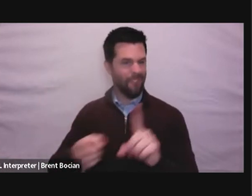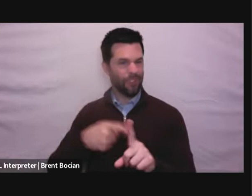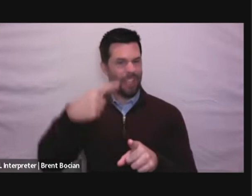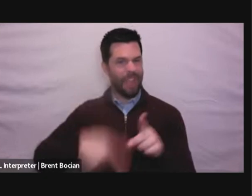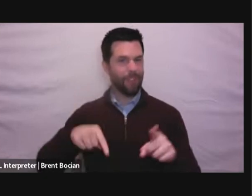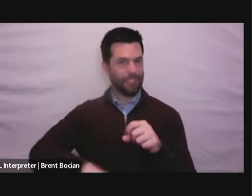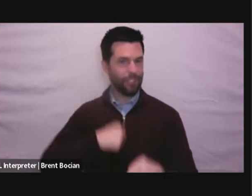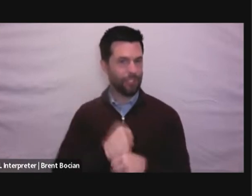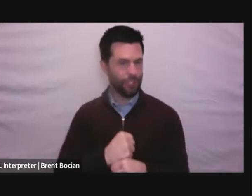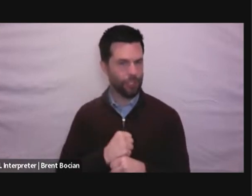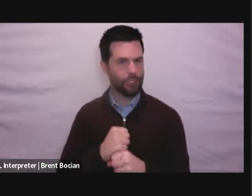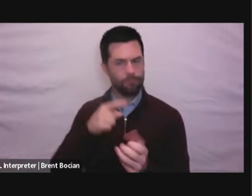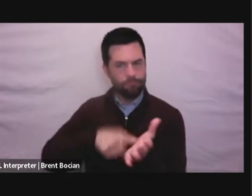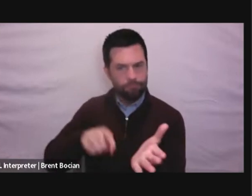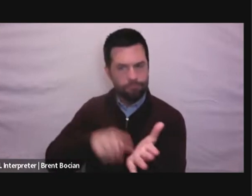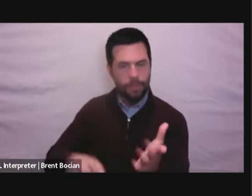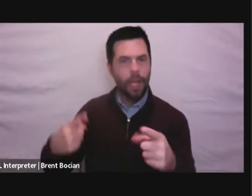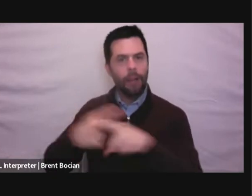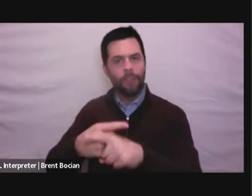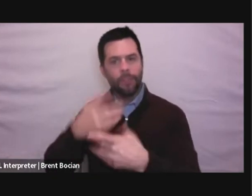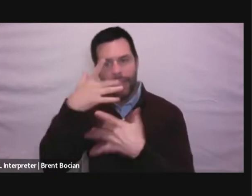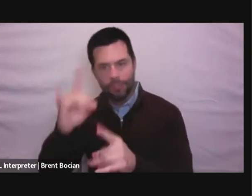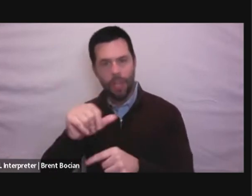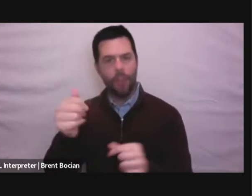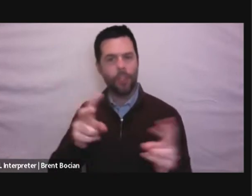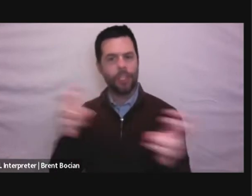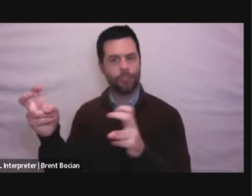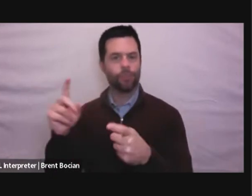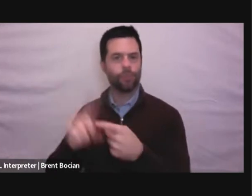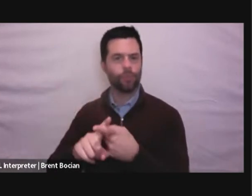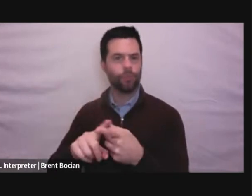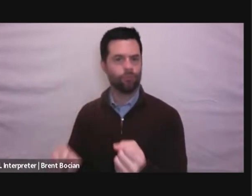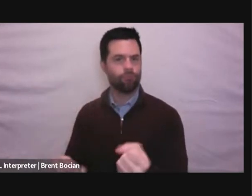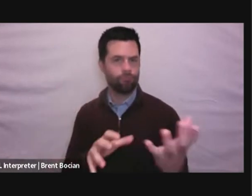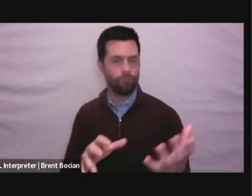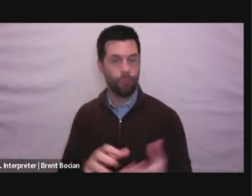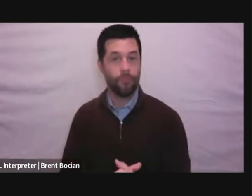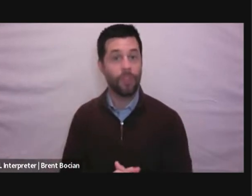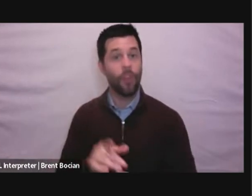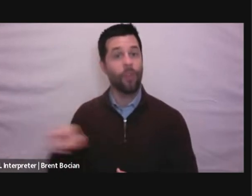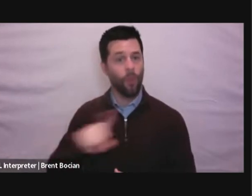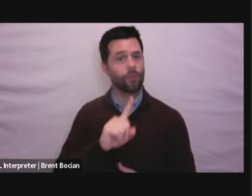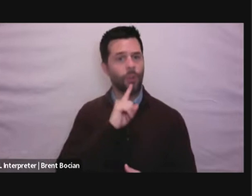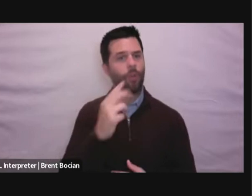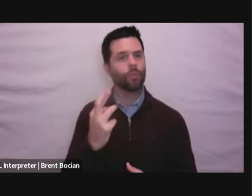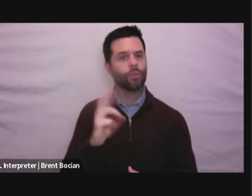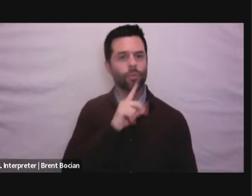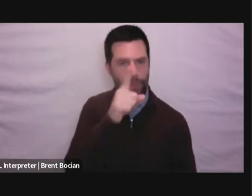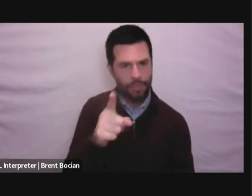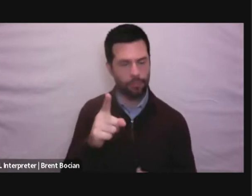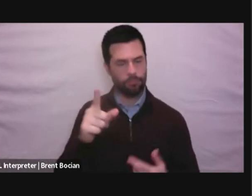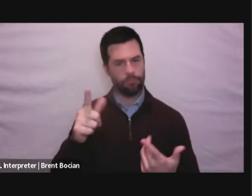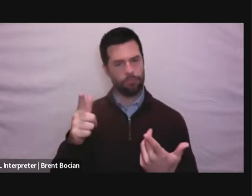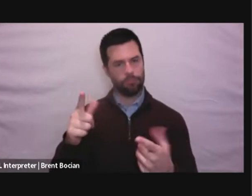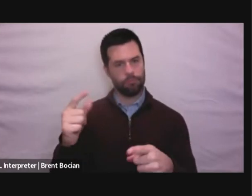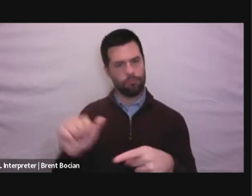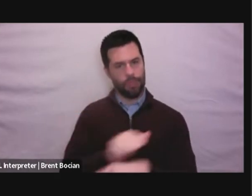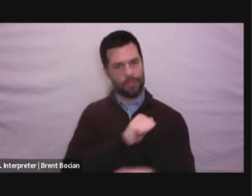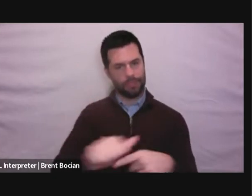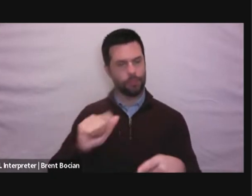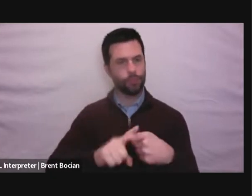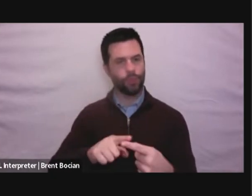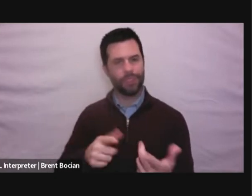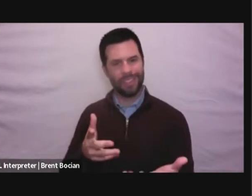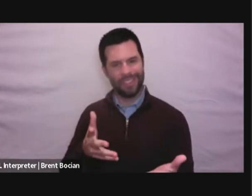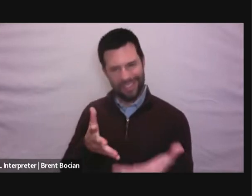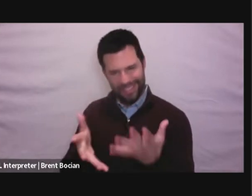conflicts of interest and other issues that could actually undermine their independence. These are real, practical ways of dealing with the challenge